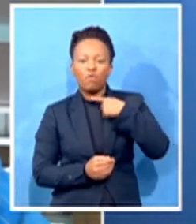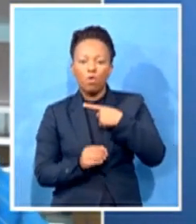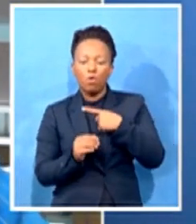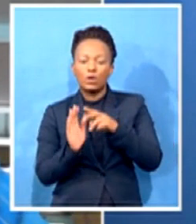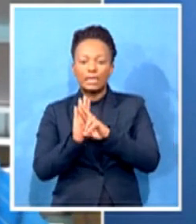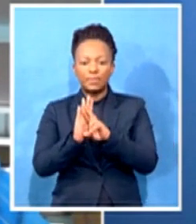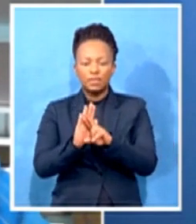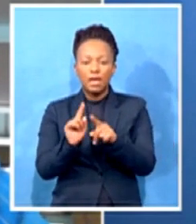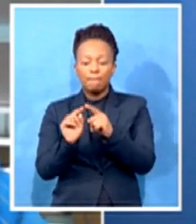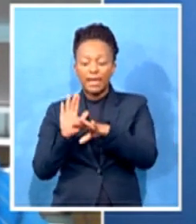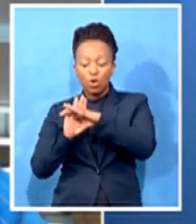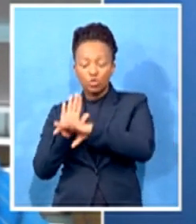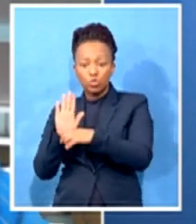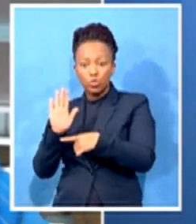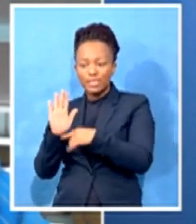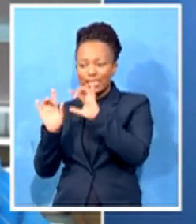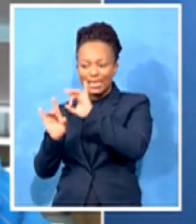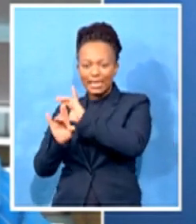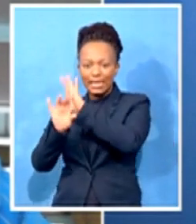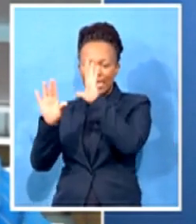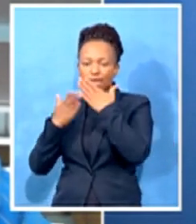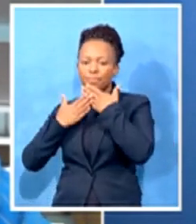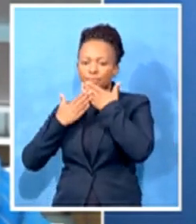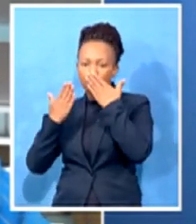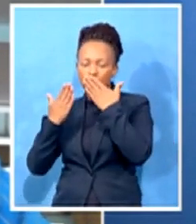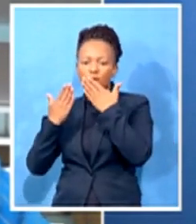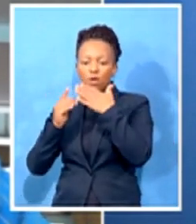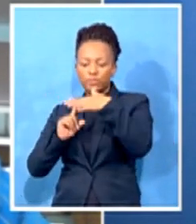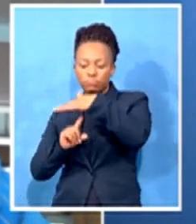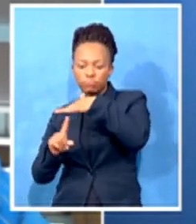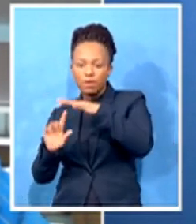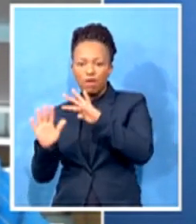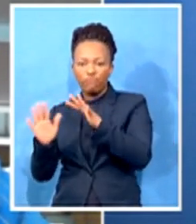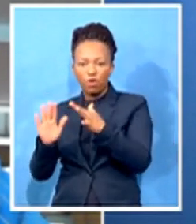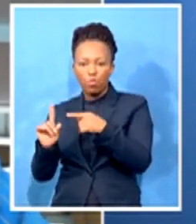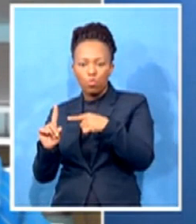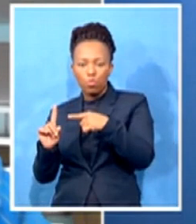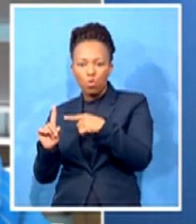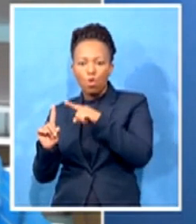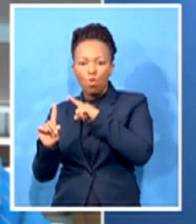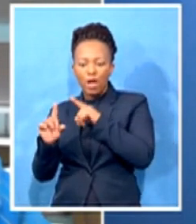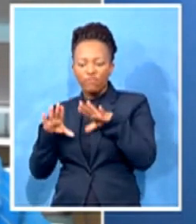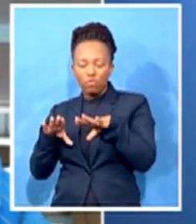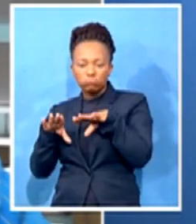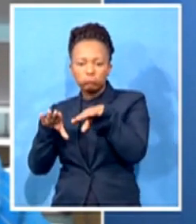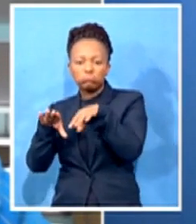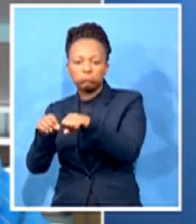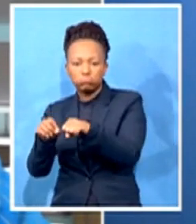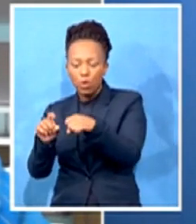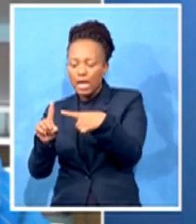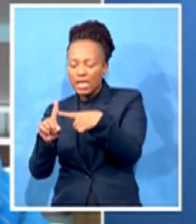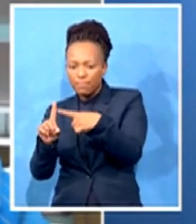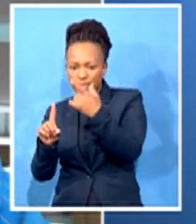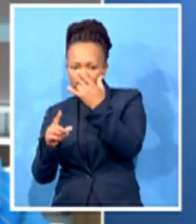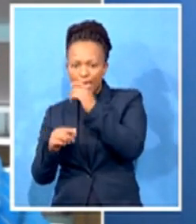on the overall circumstances that prompt the secession. You know, we hear a lot about the the speaker of